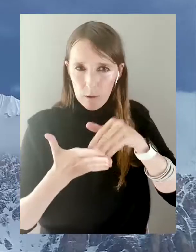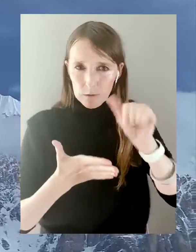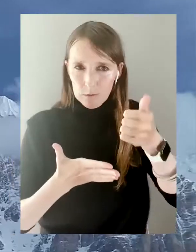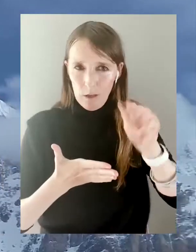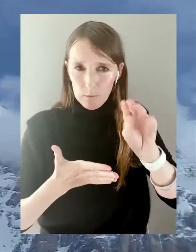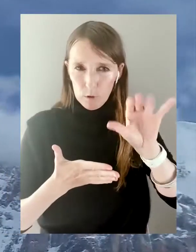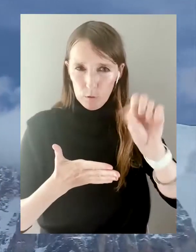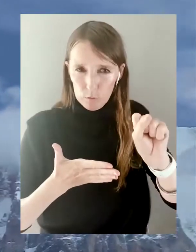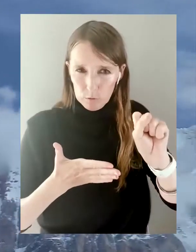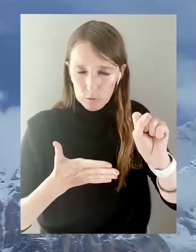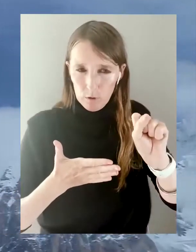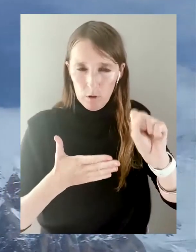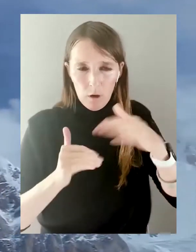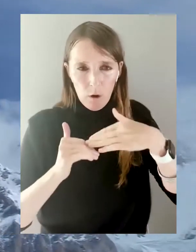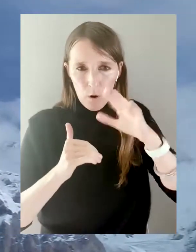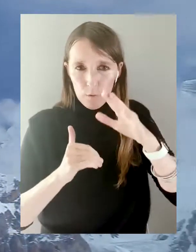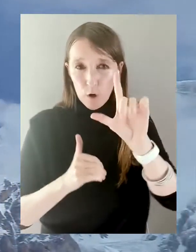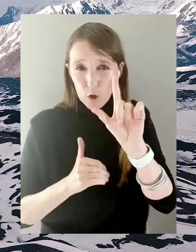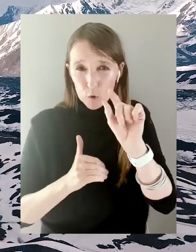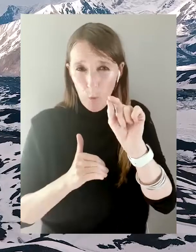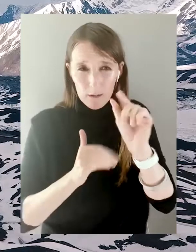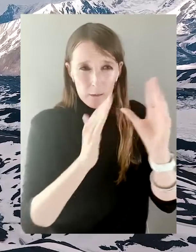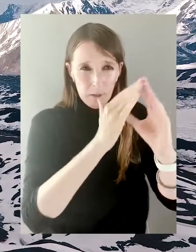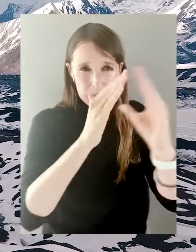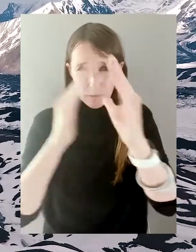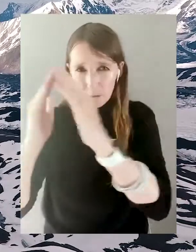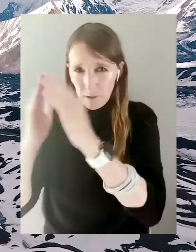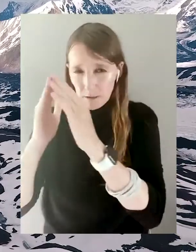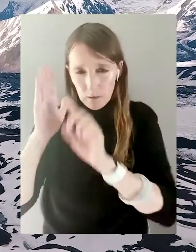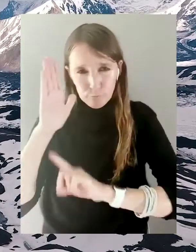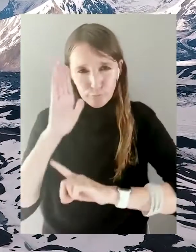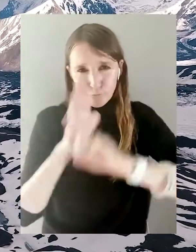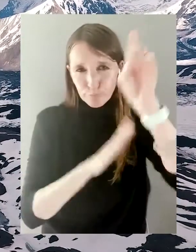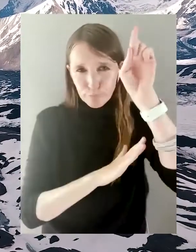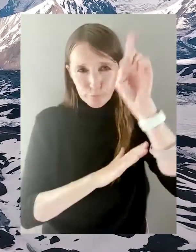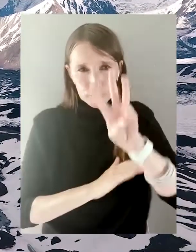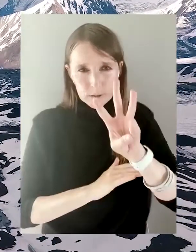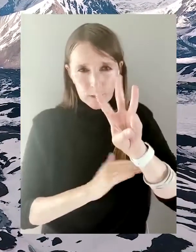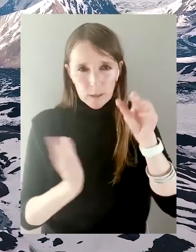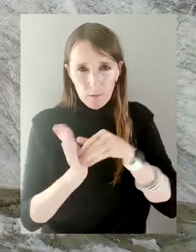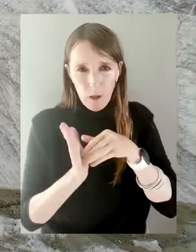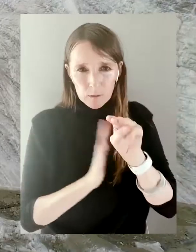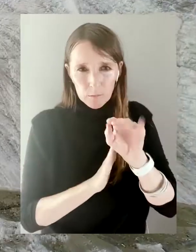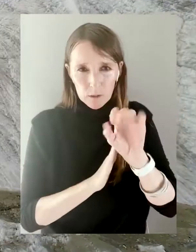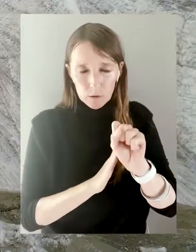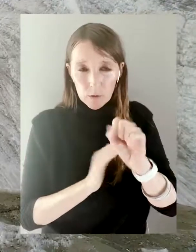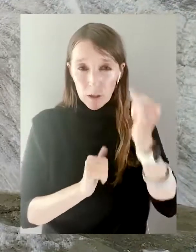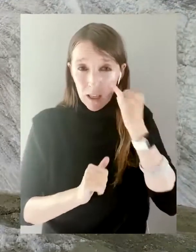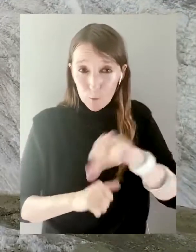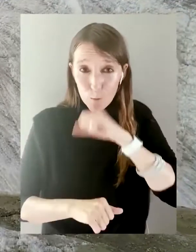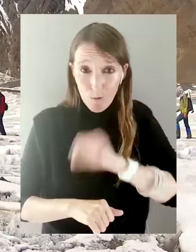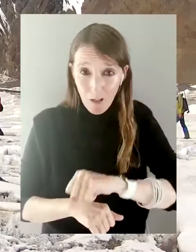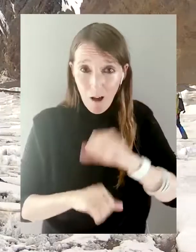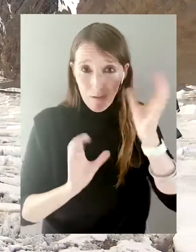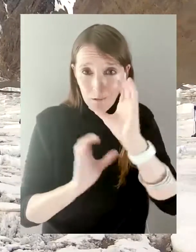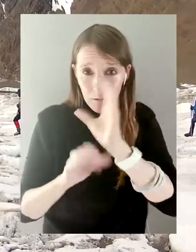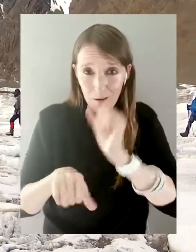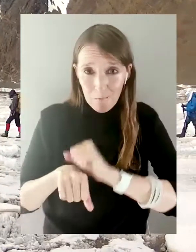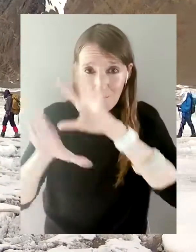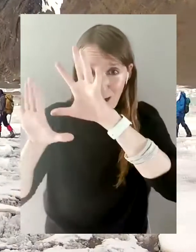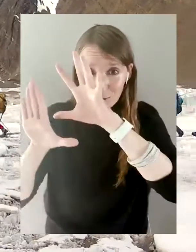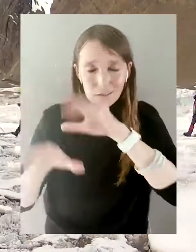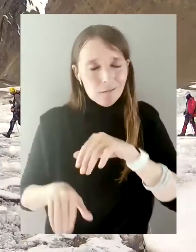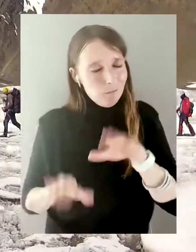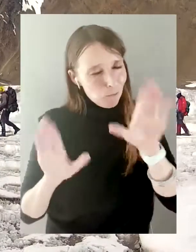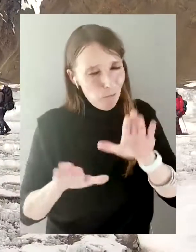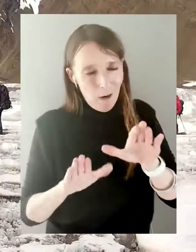7,010 meters. There are more than 20 peaks which are over 6,000 meters. It is a great destination